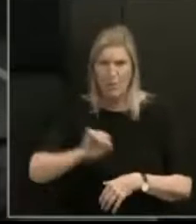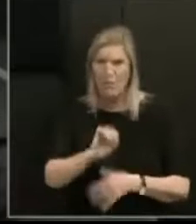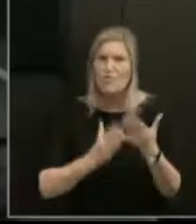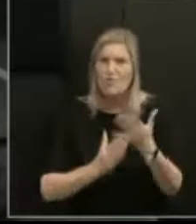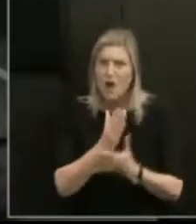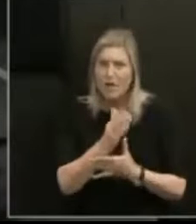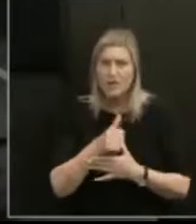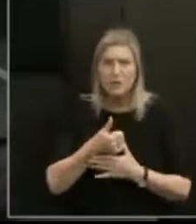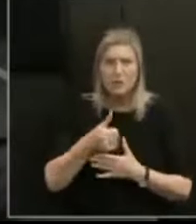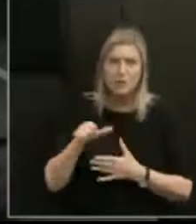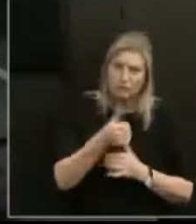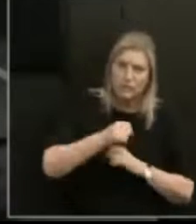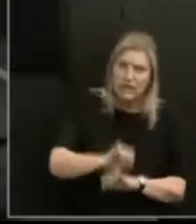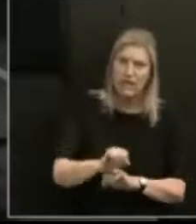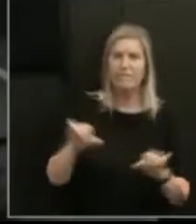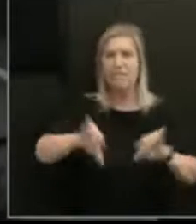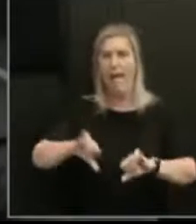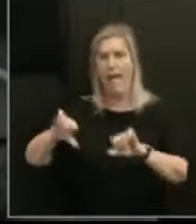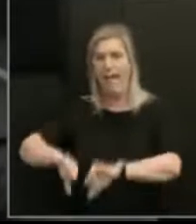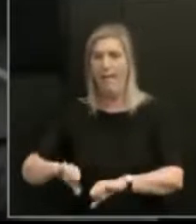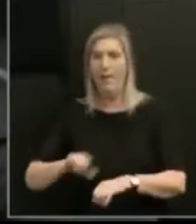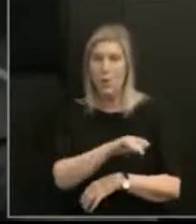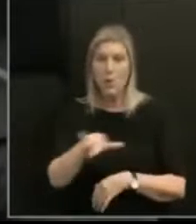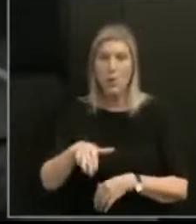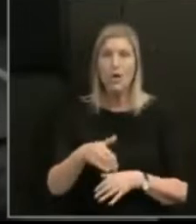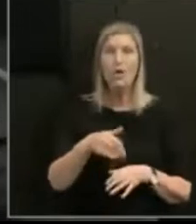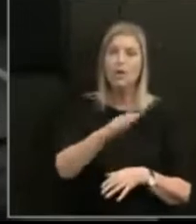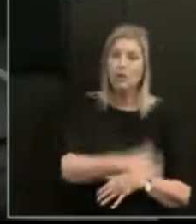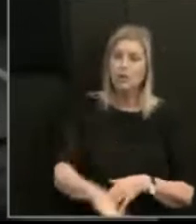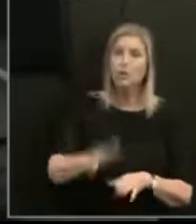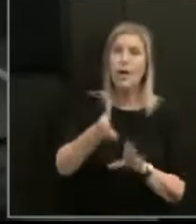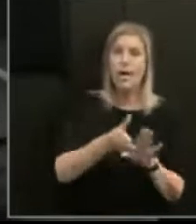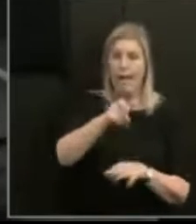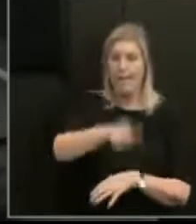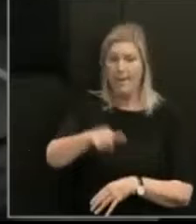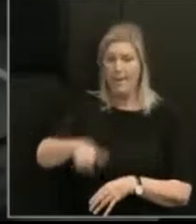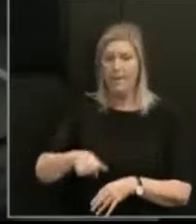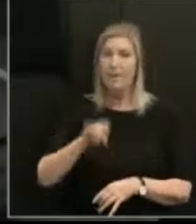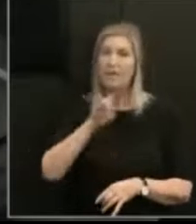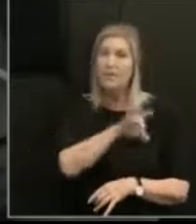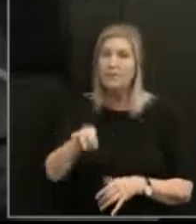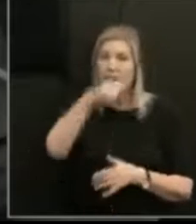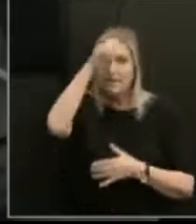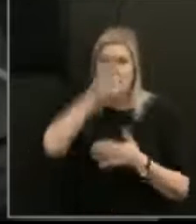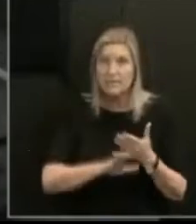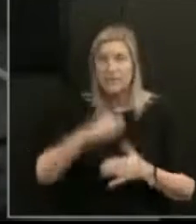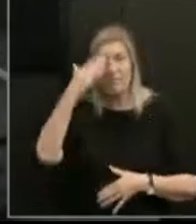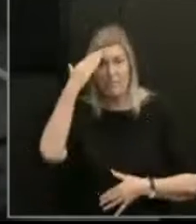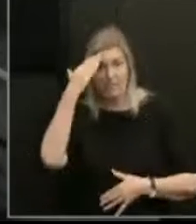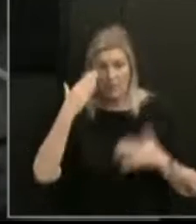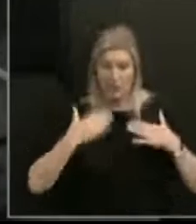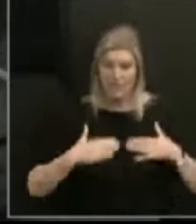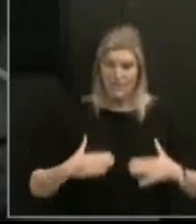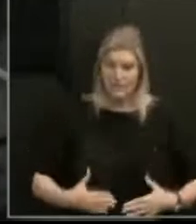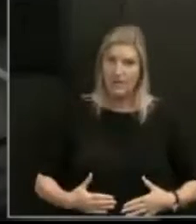These victims include children and young people, and those who have experience of mental, intellectual and physical